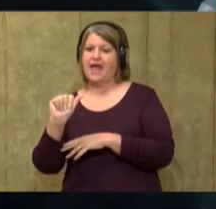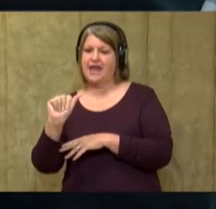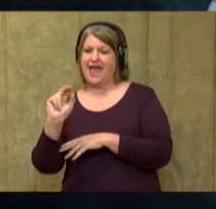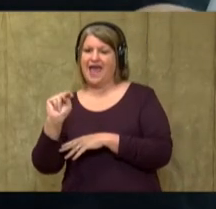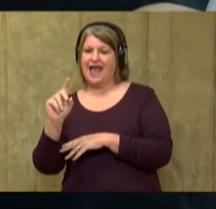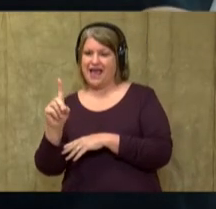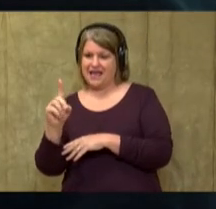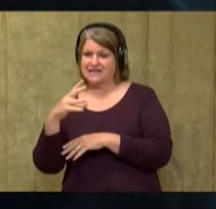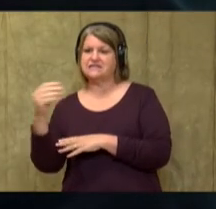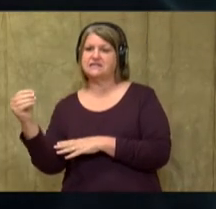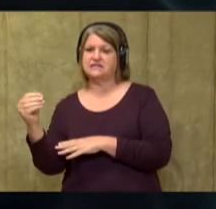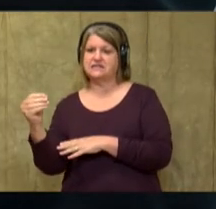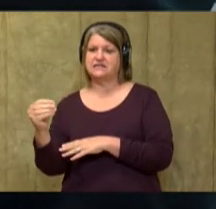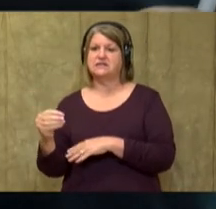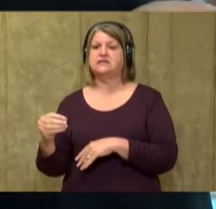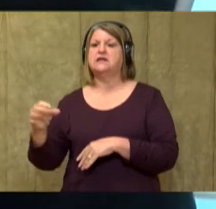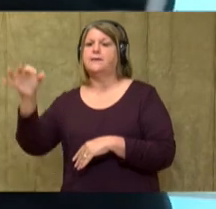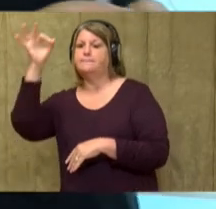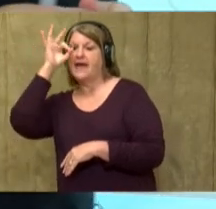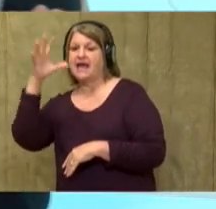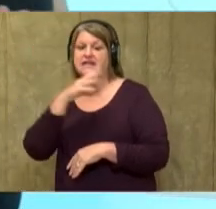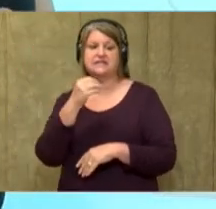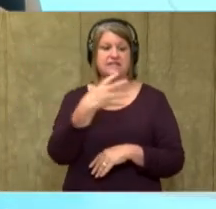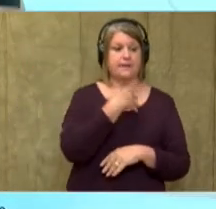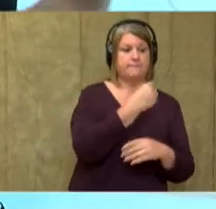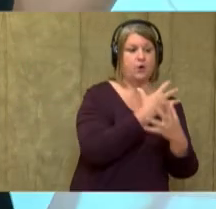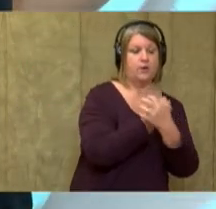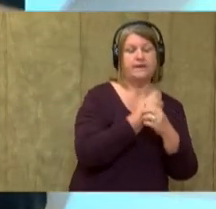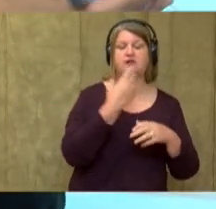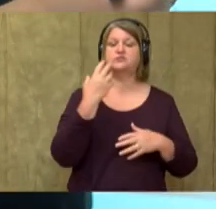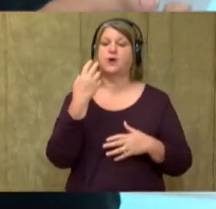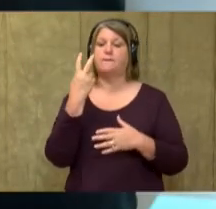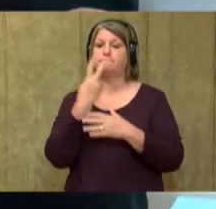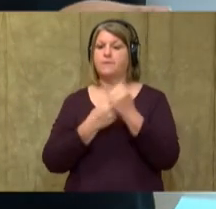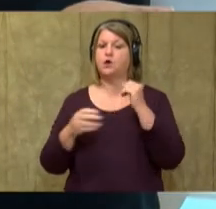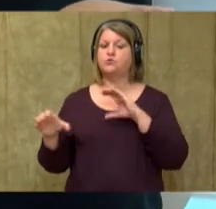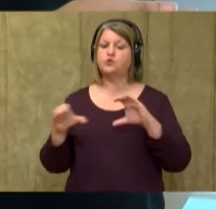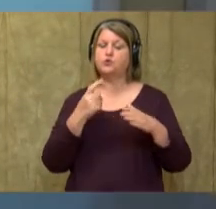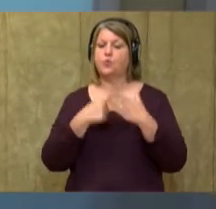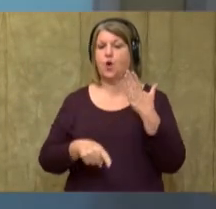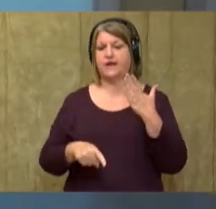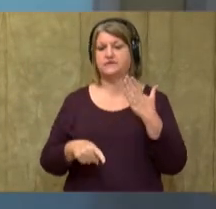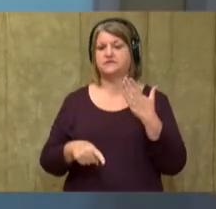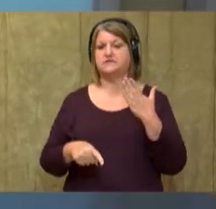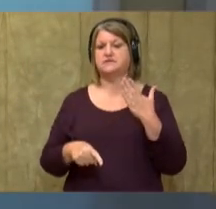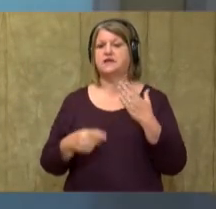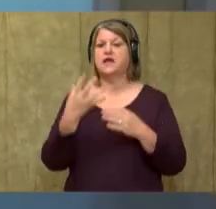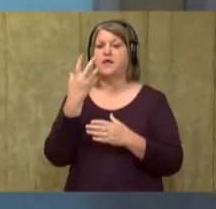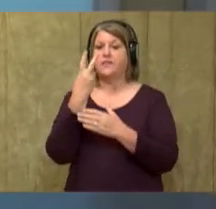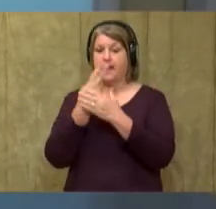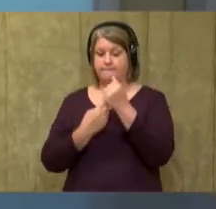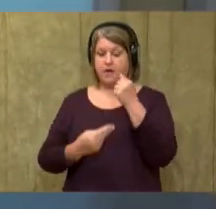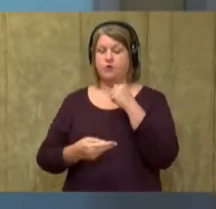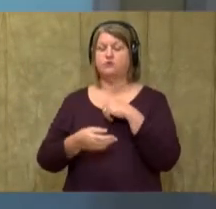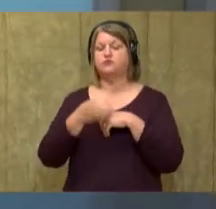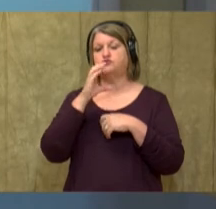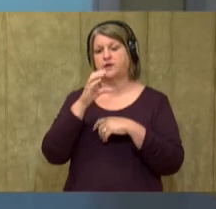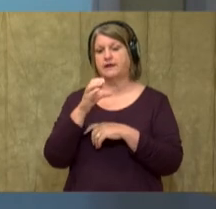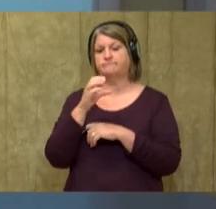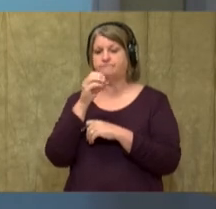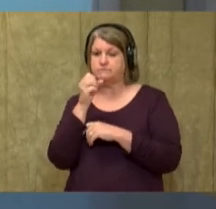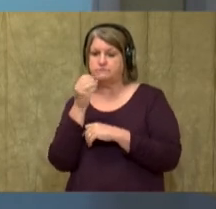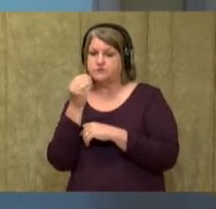I'm sorry, pandas and polar bears both do what? They are both, they both drink milk. So, we can write that.